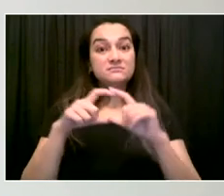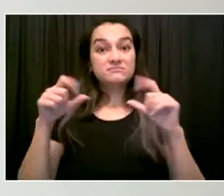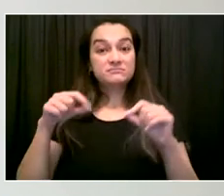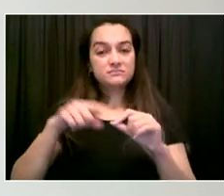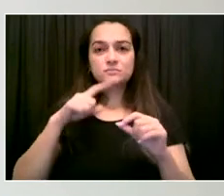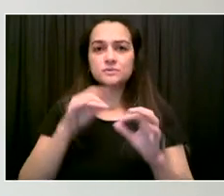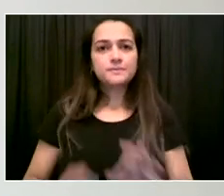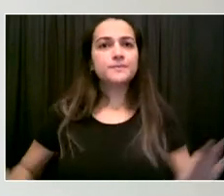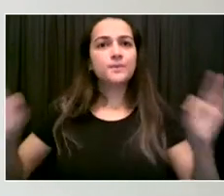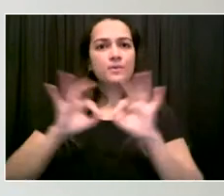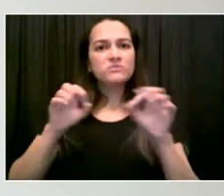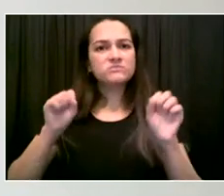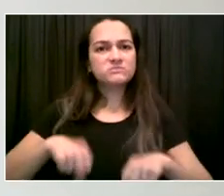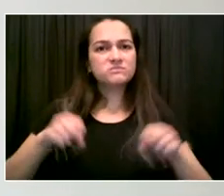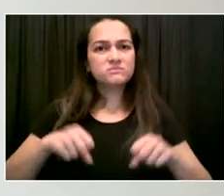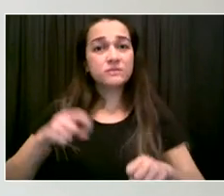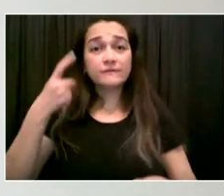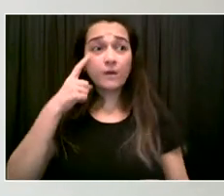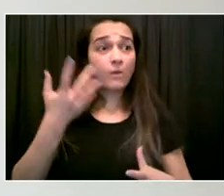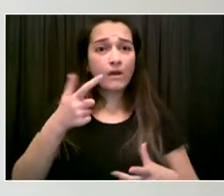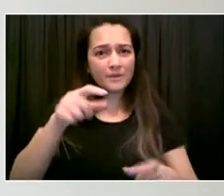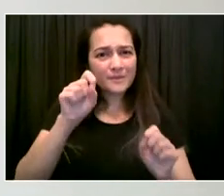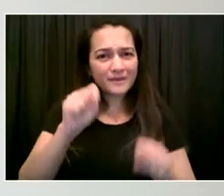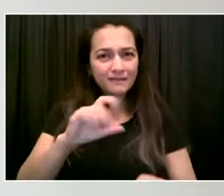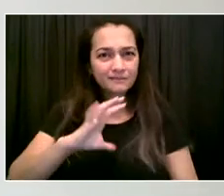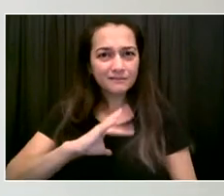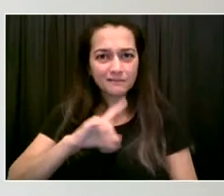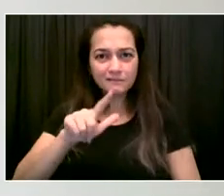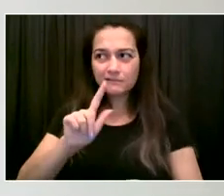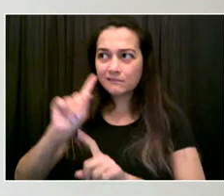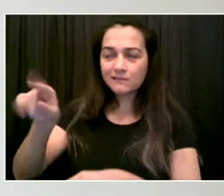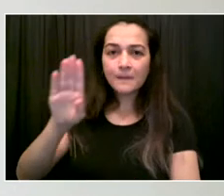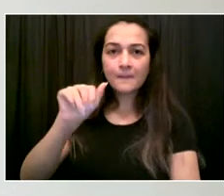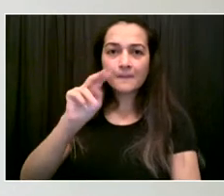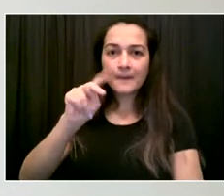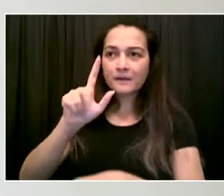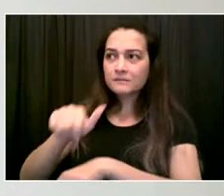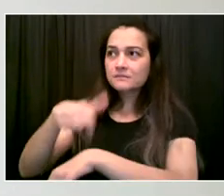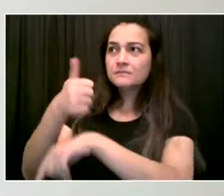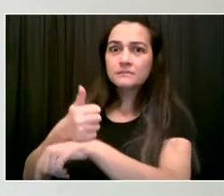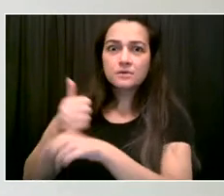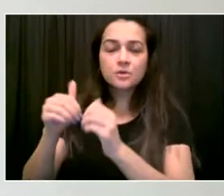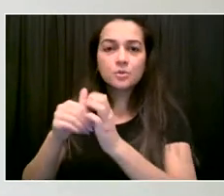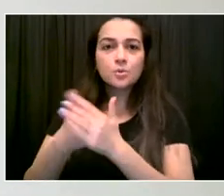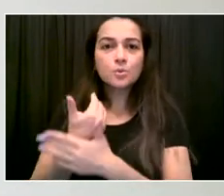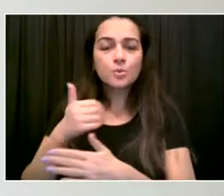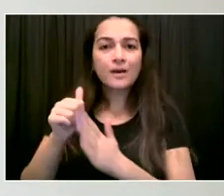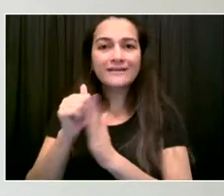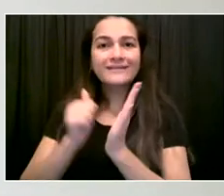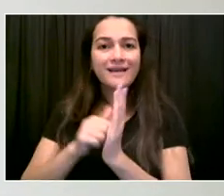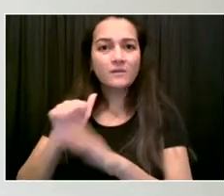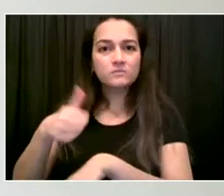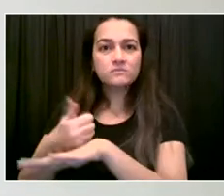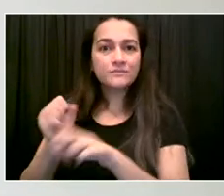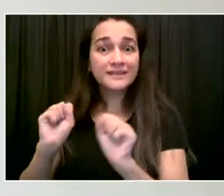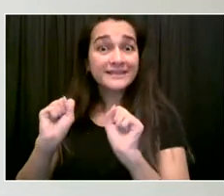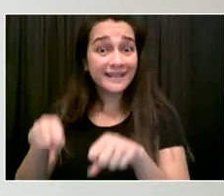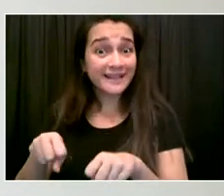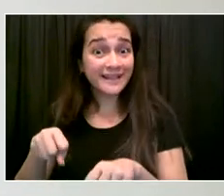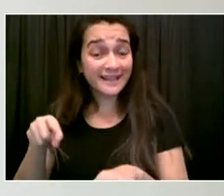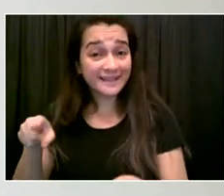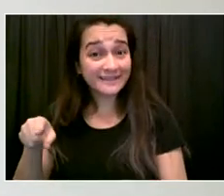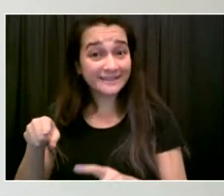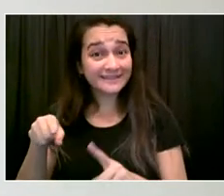government building, and much, much more. Since then, IDNYC has literally opened doors to thousands in our communities.